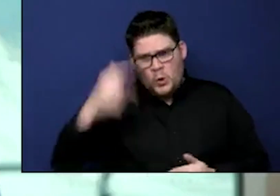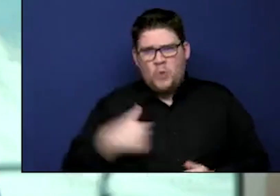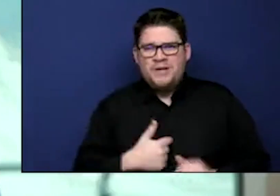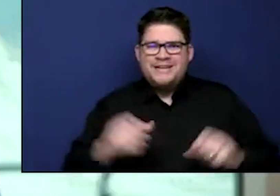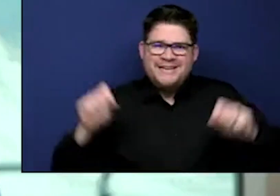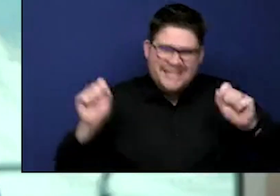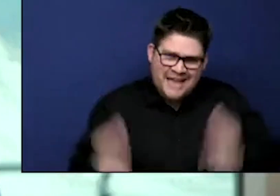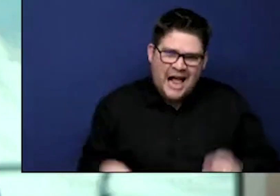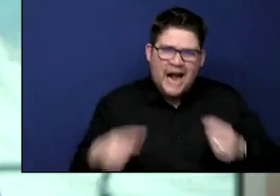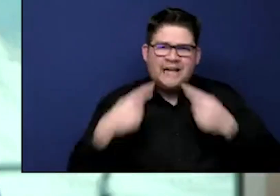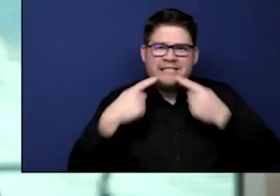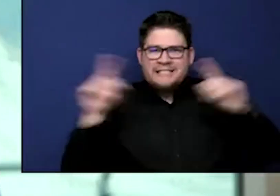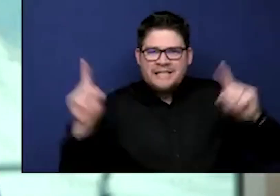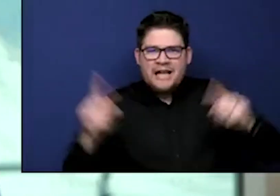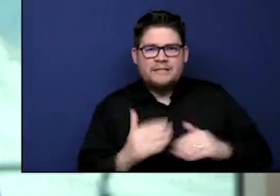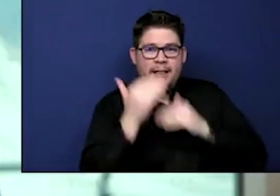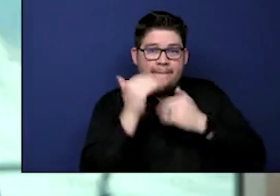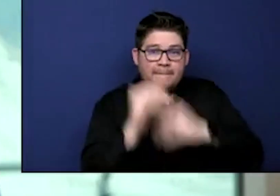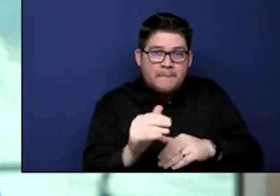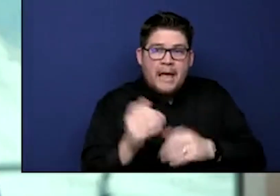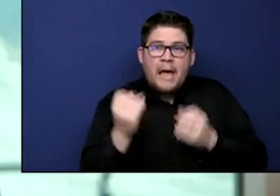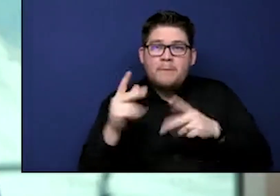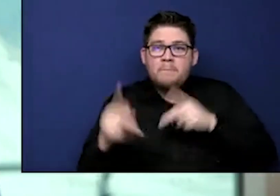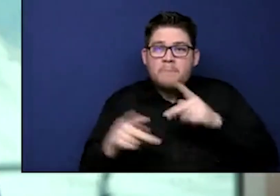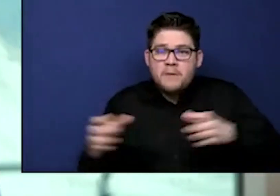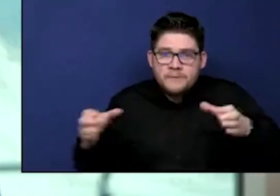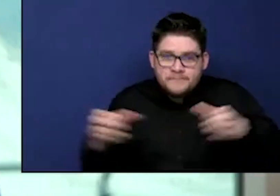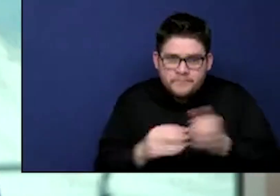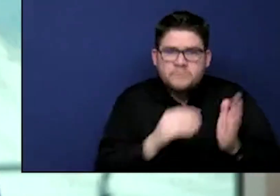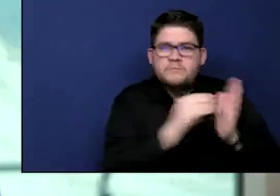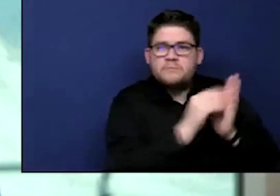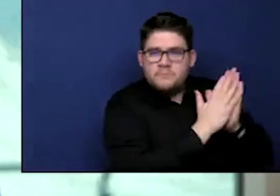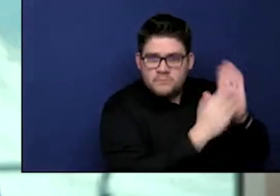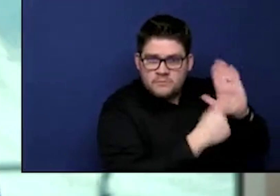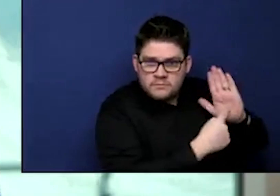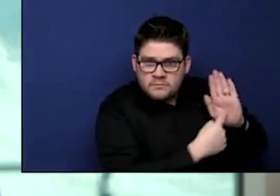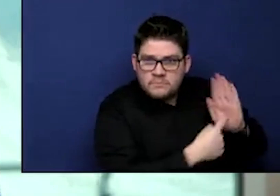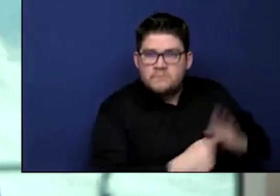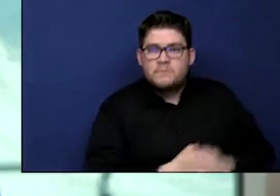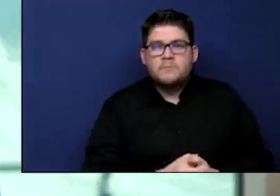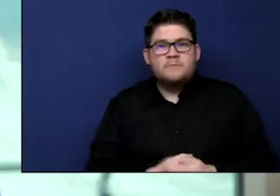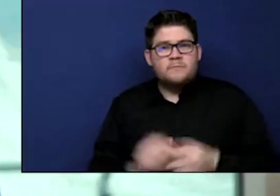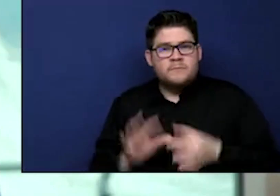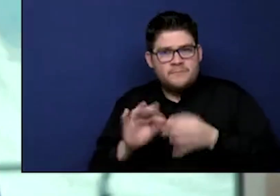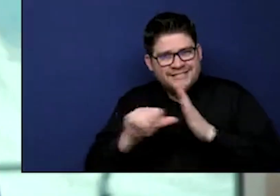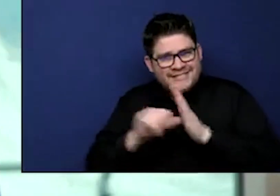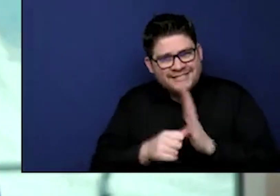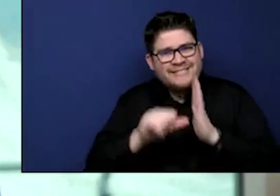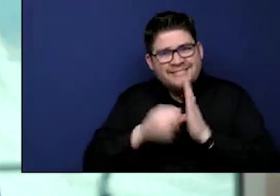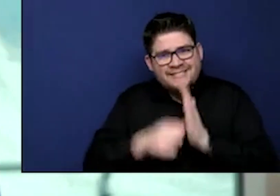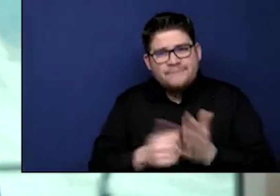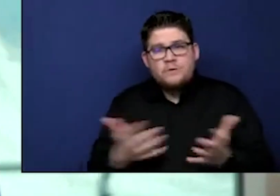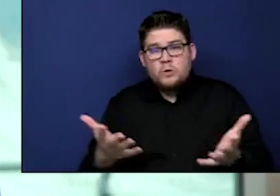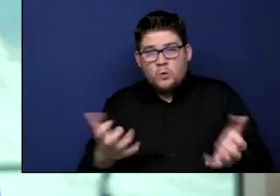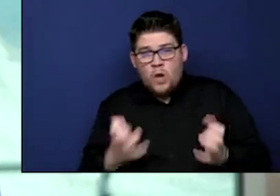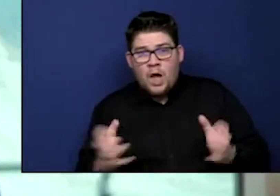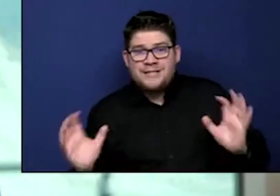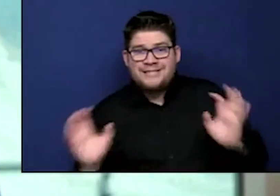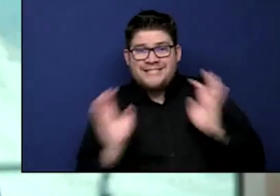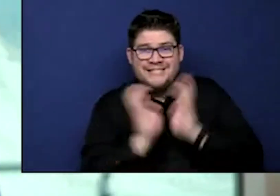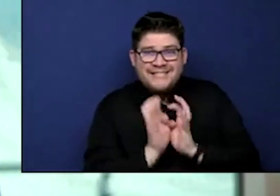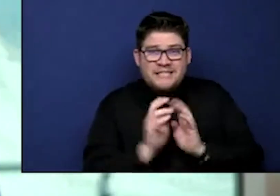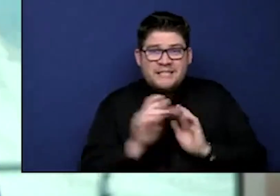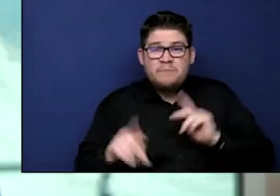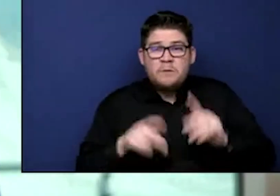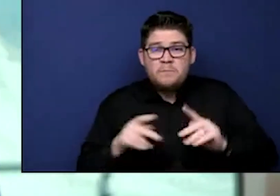We have restrictions on size of gatherings that you can have. We've talked about the importance of if you do want to get together